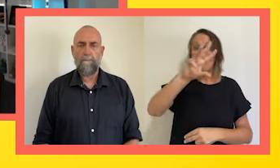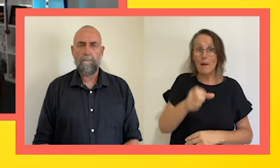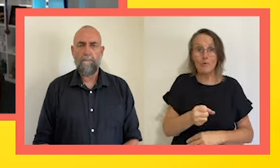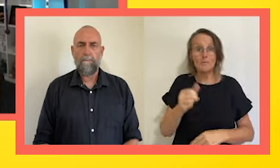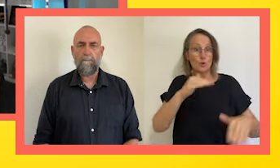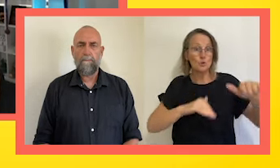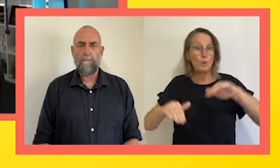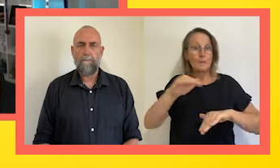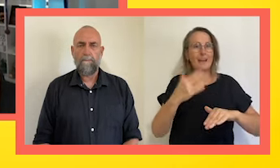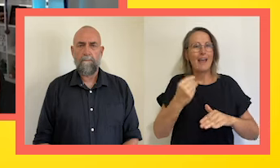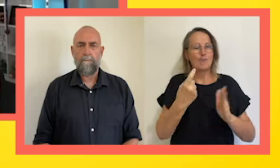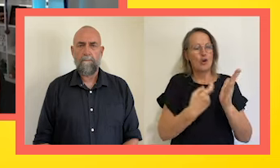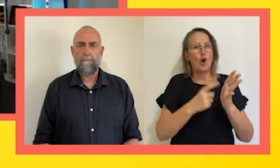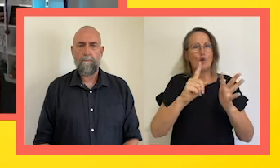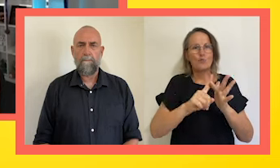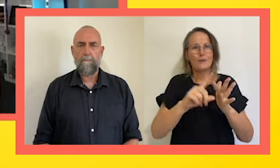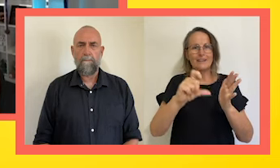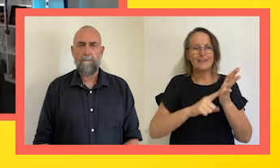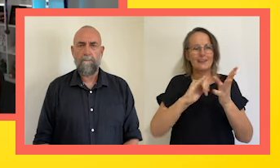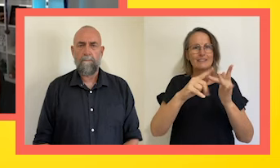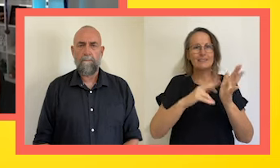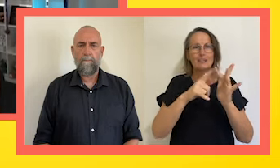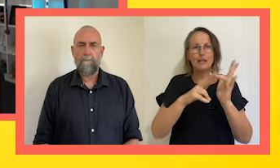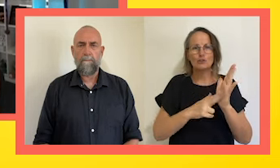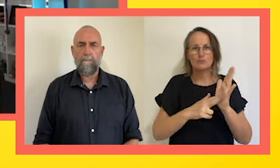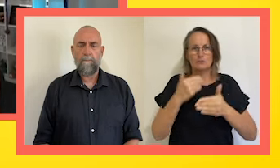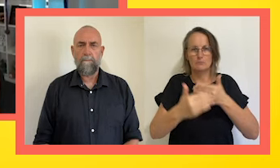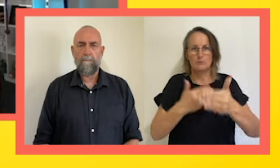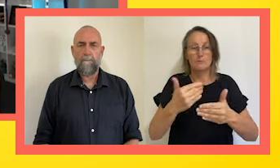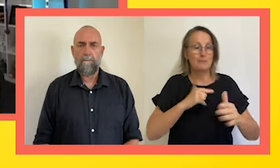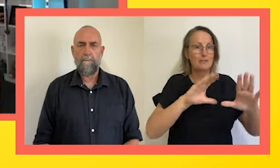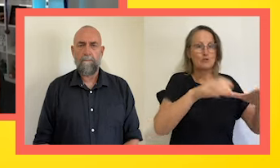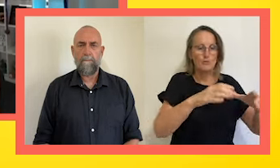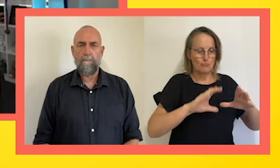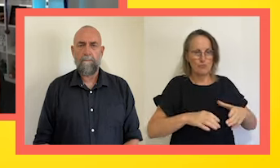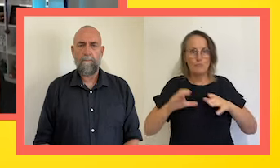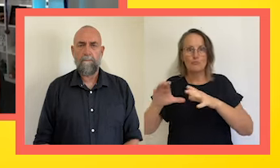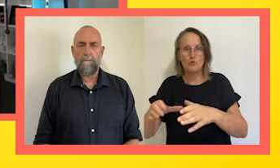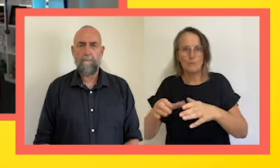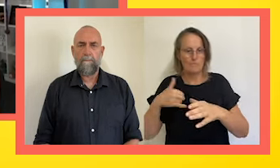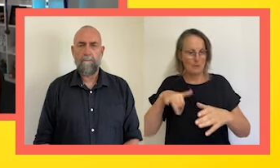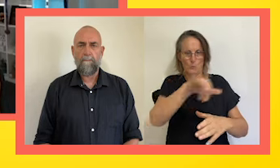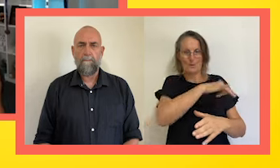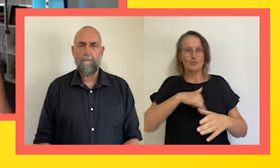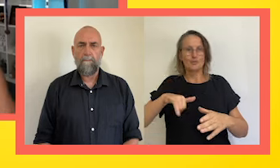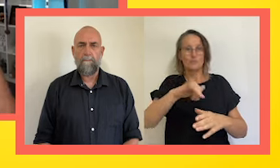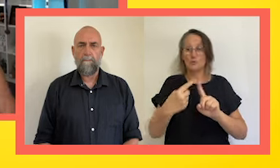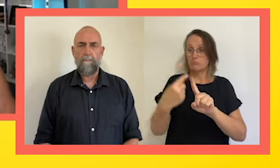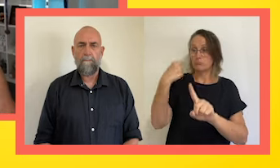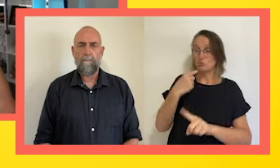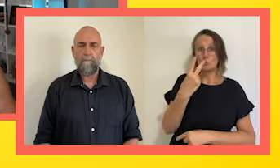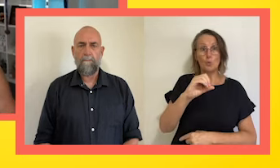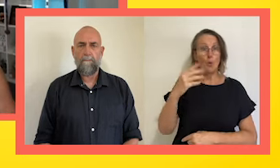a reclassification process that you have to go through. And back in 2014, my swimming classification